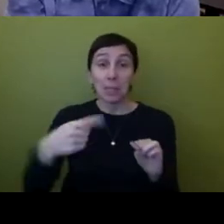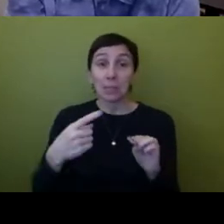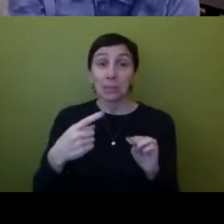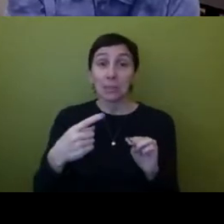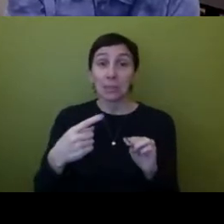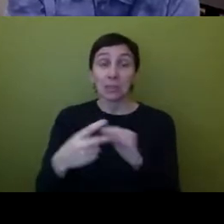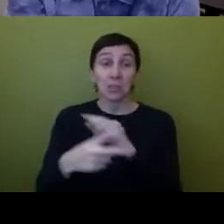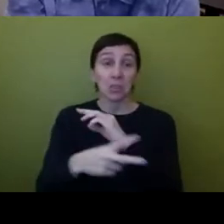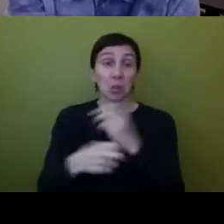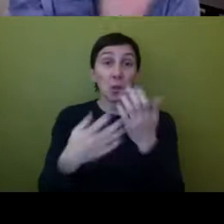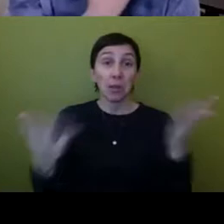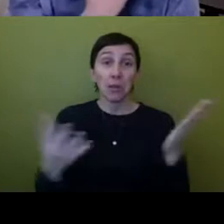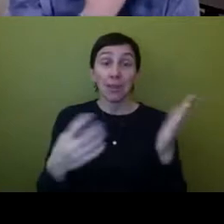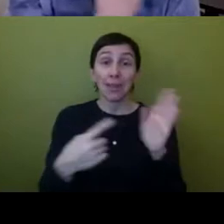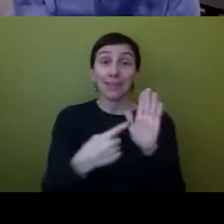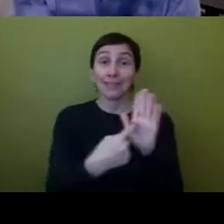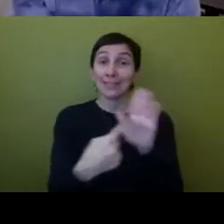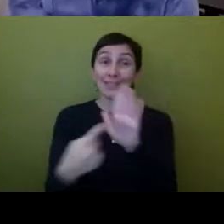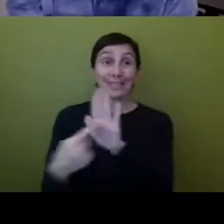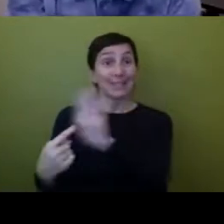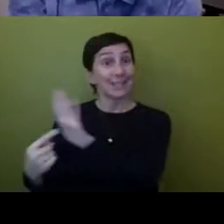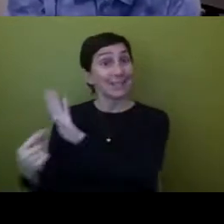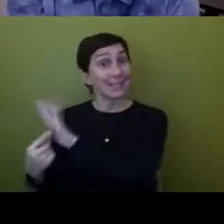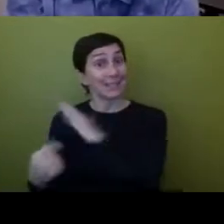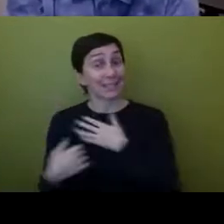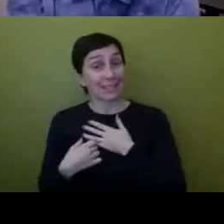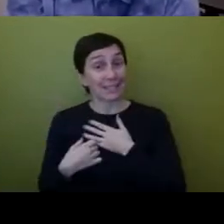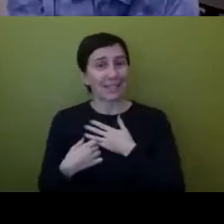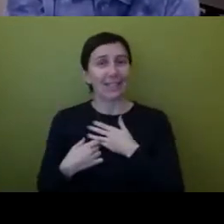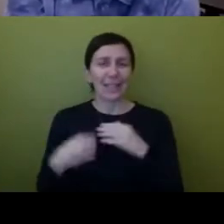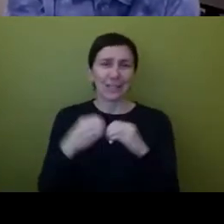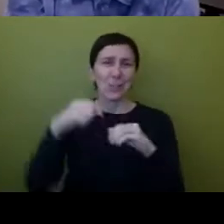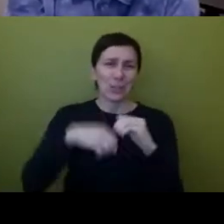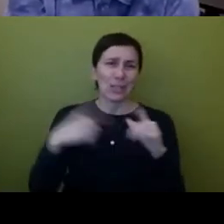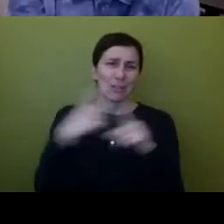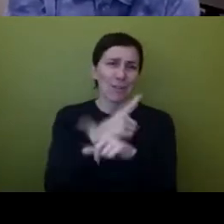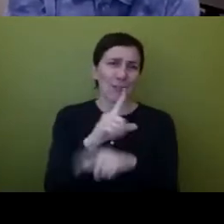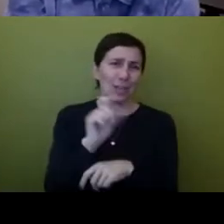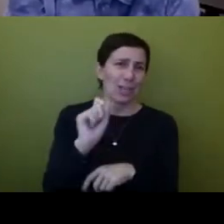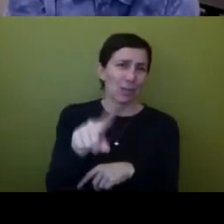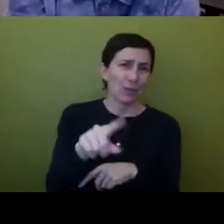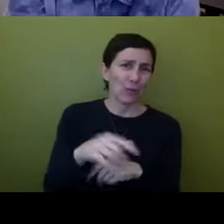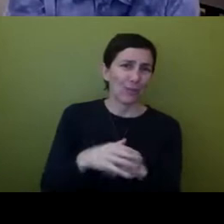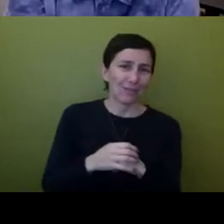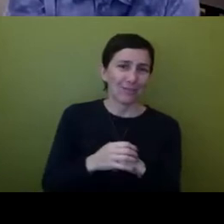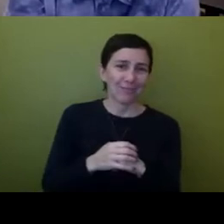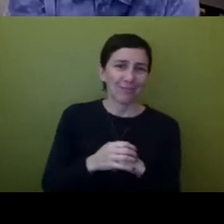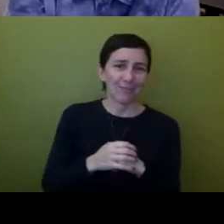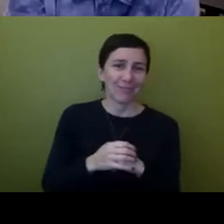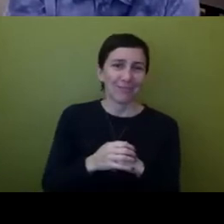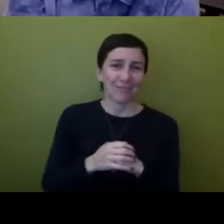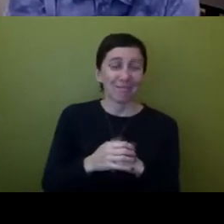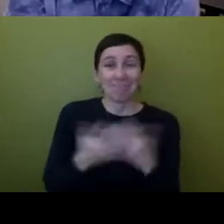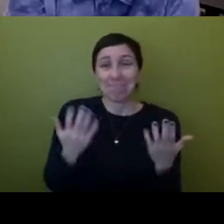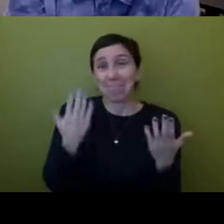stolen goods at display and that's a far deeper and more complicated question um i don't